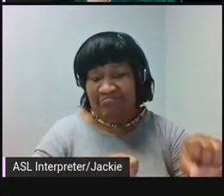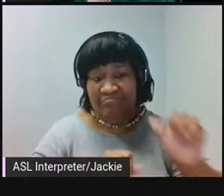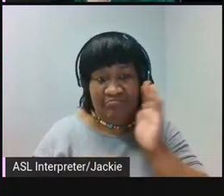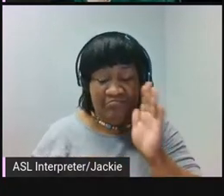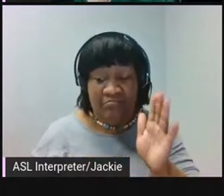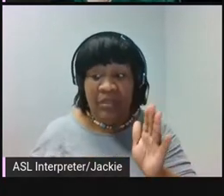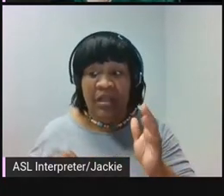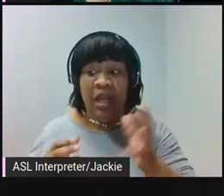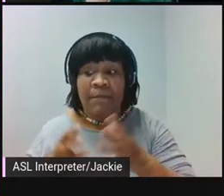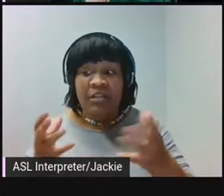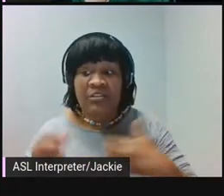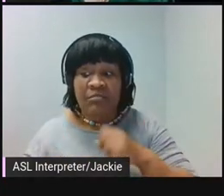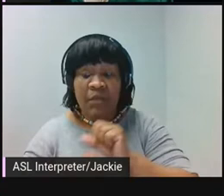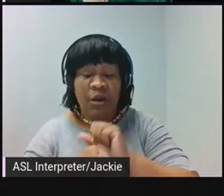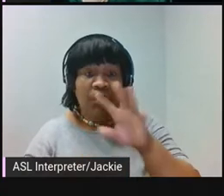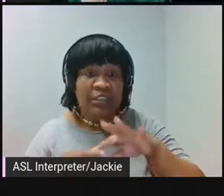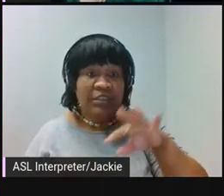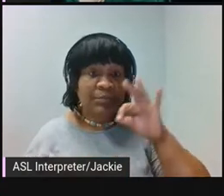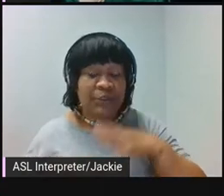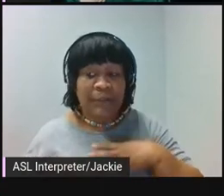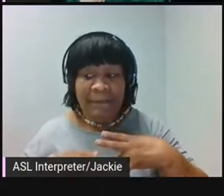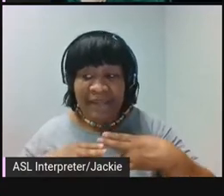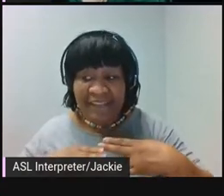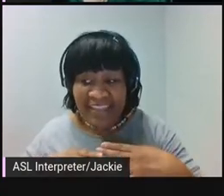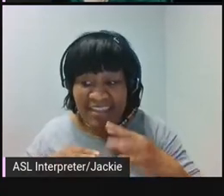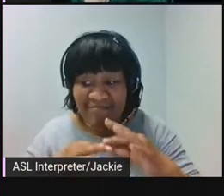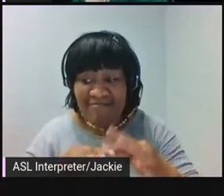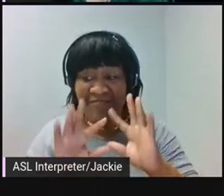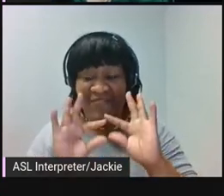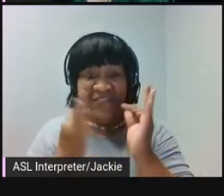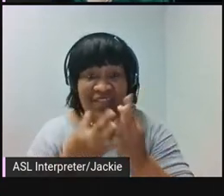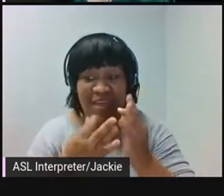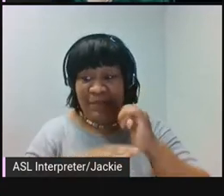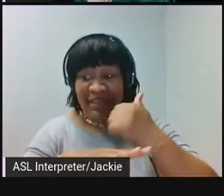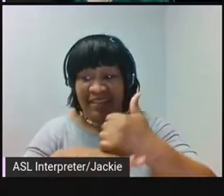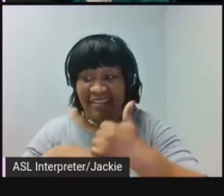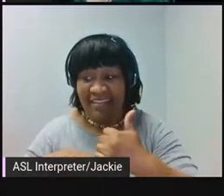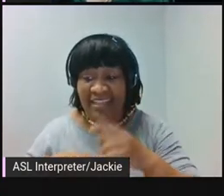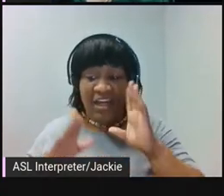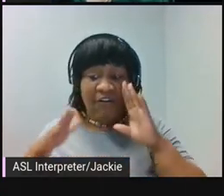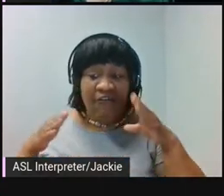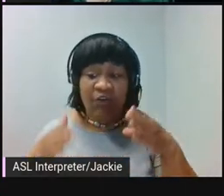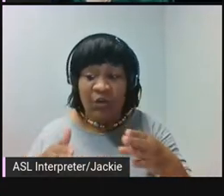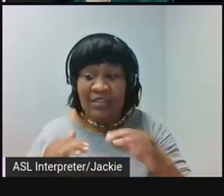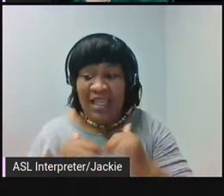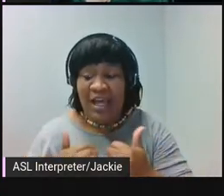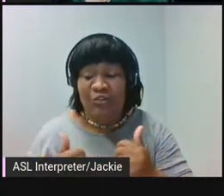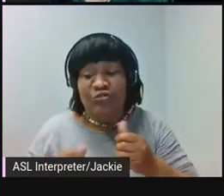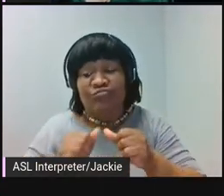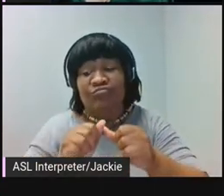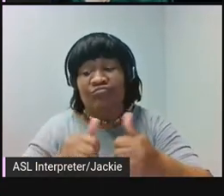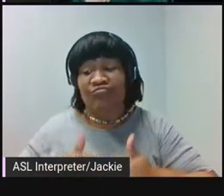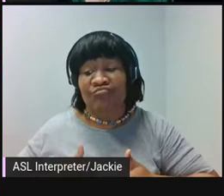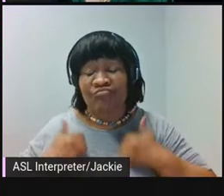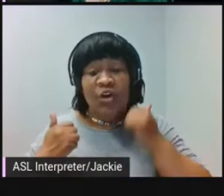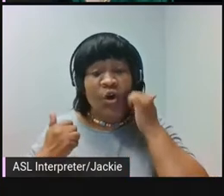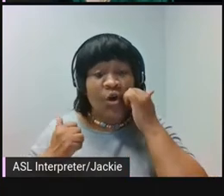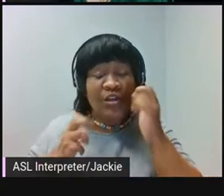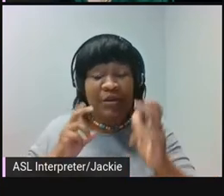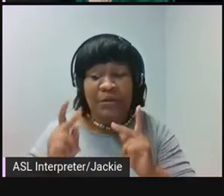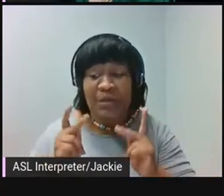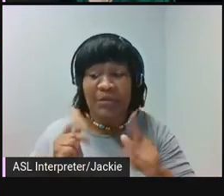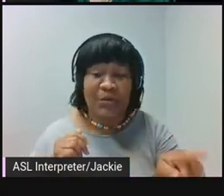Much of my work in the spirit of my name and Family Shrine has focused on venerating the lives of ordinary people